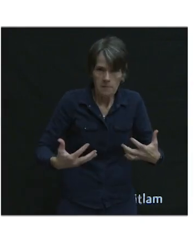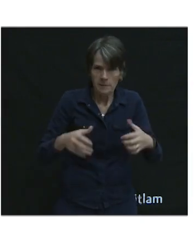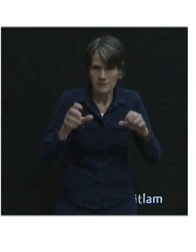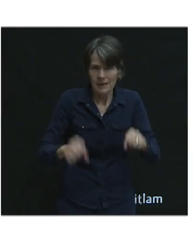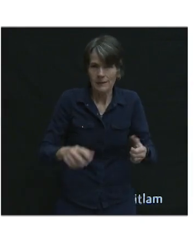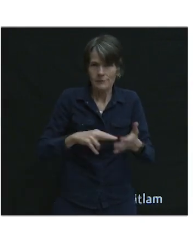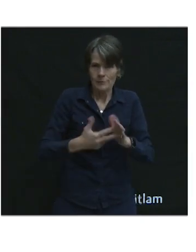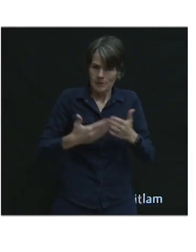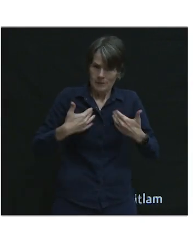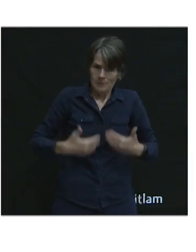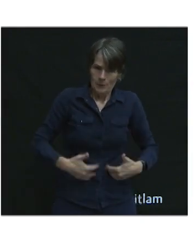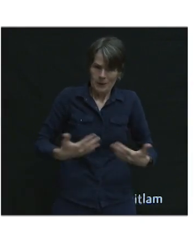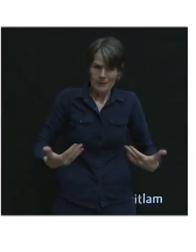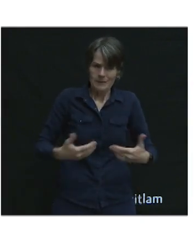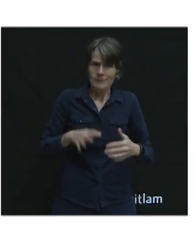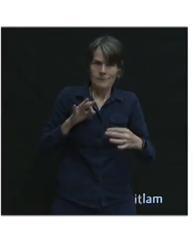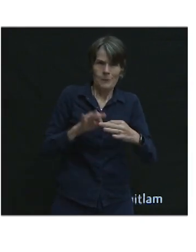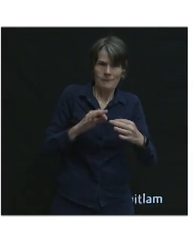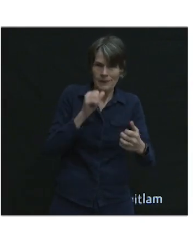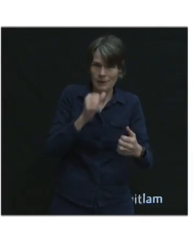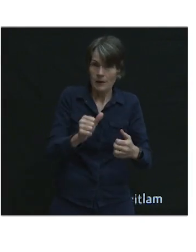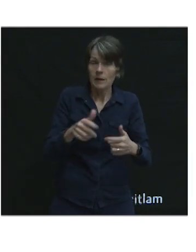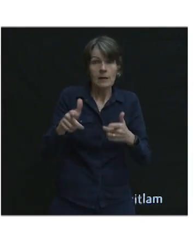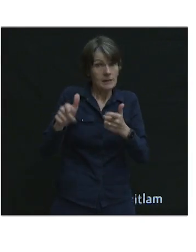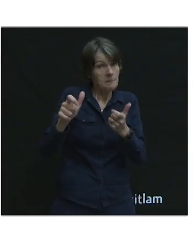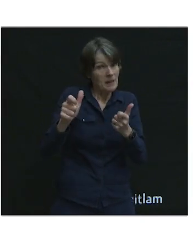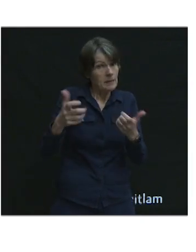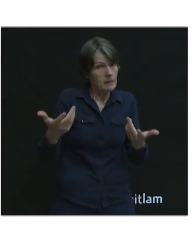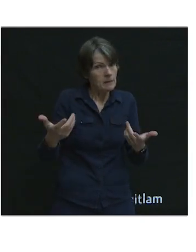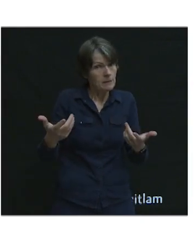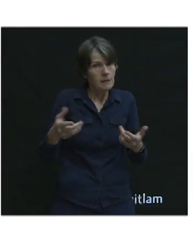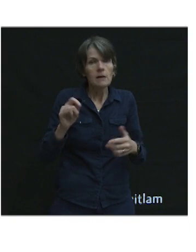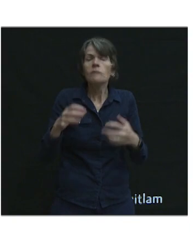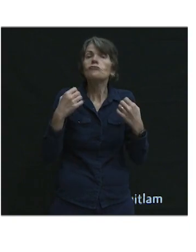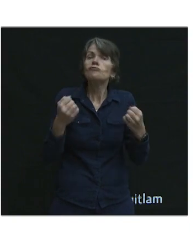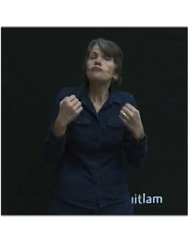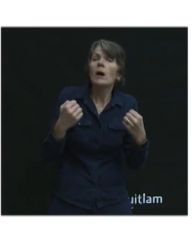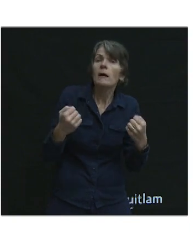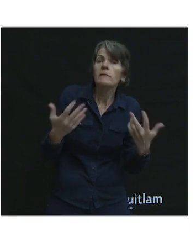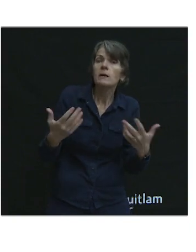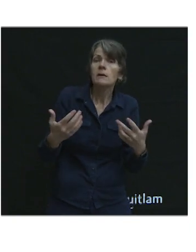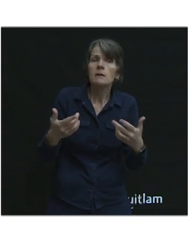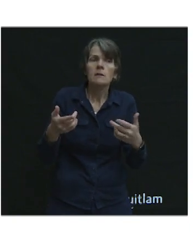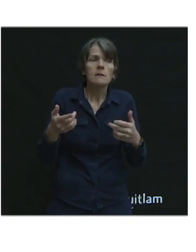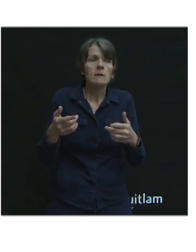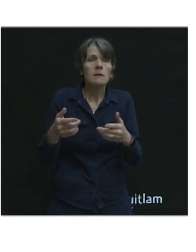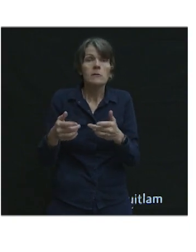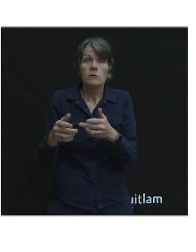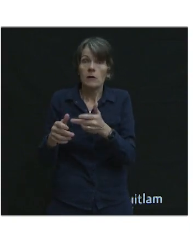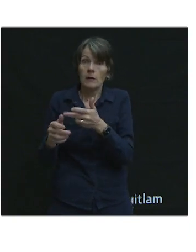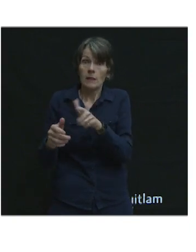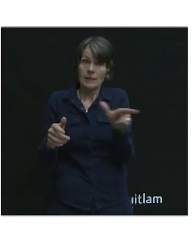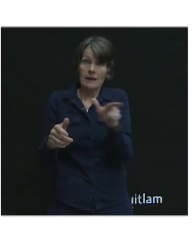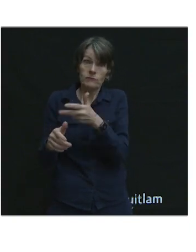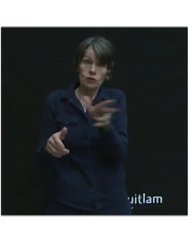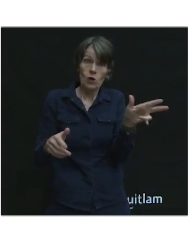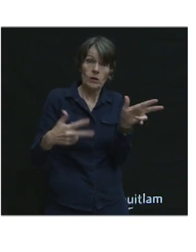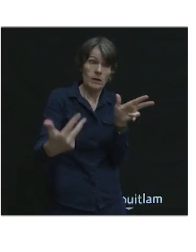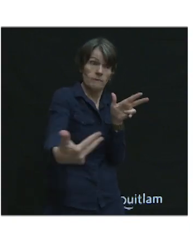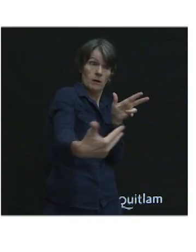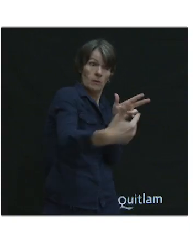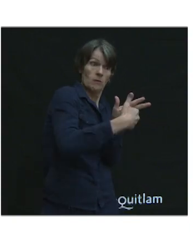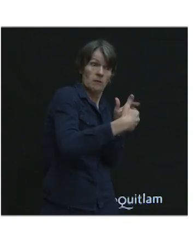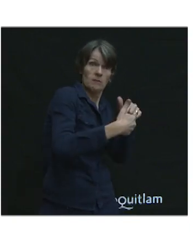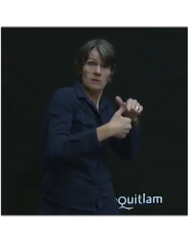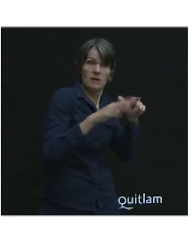bit about this as well, that speed is pretty critical. If you're driving and you're hit, say you're making a left turn, if that oncoming vehicle is